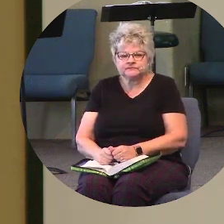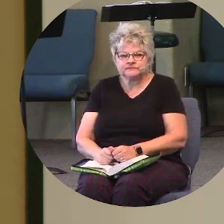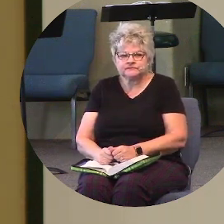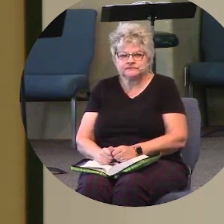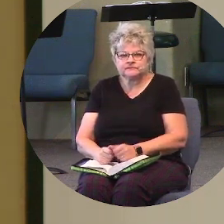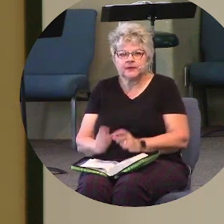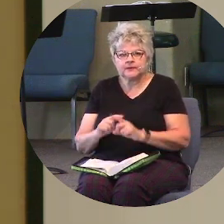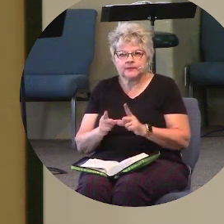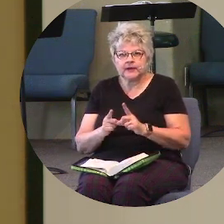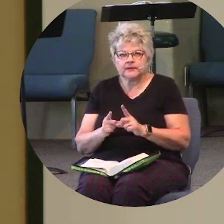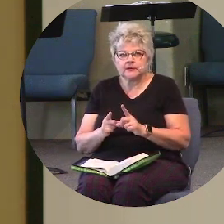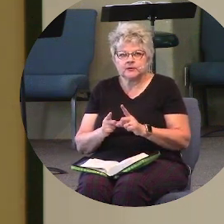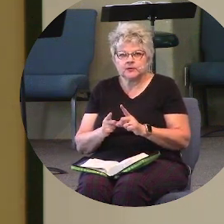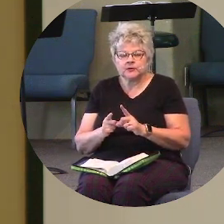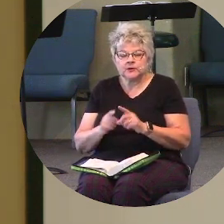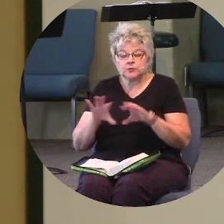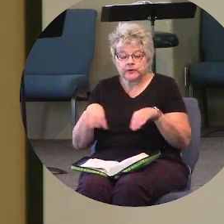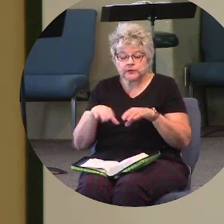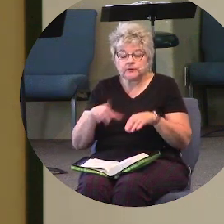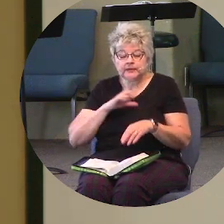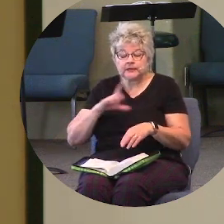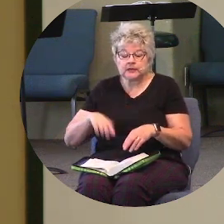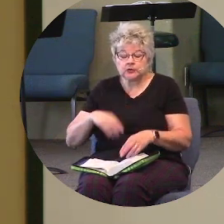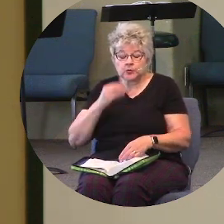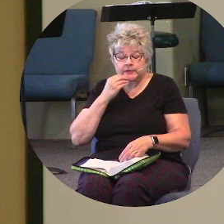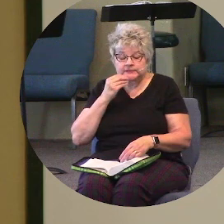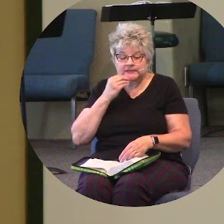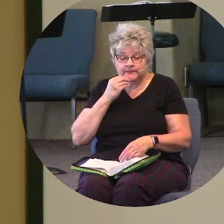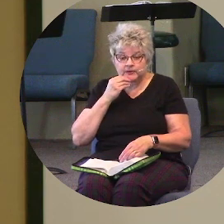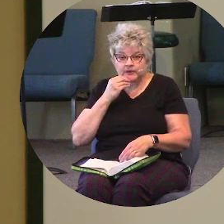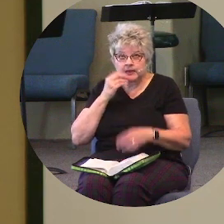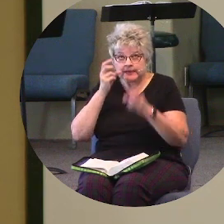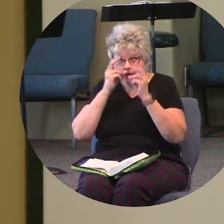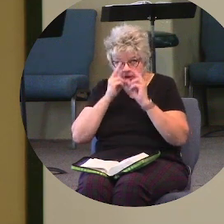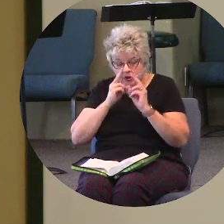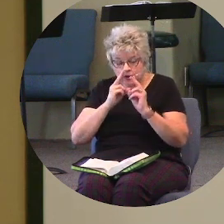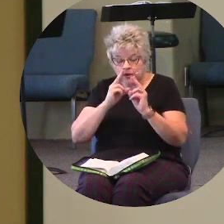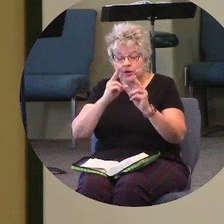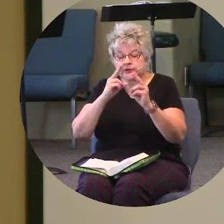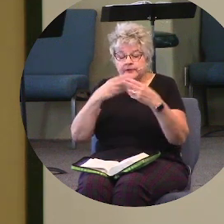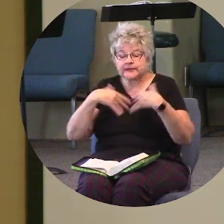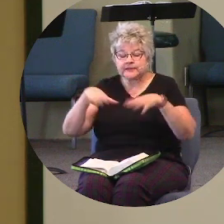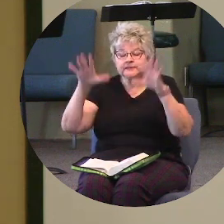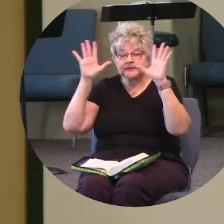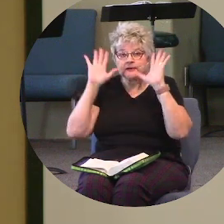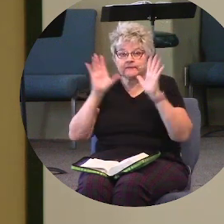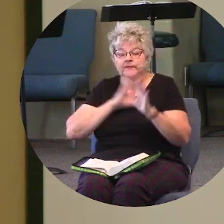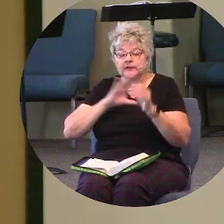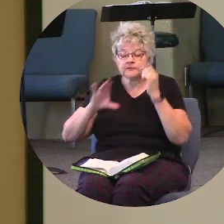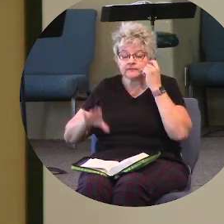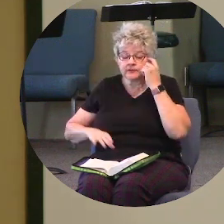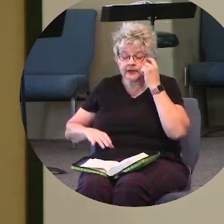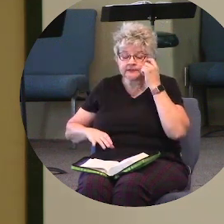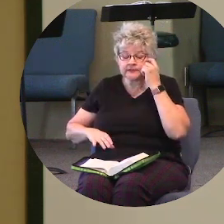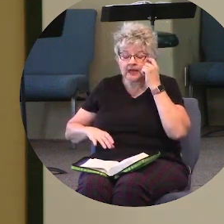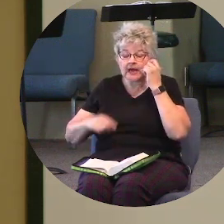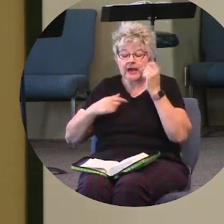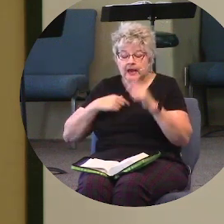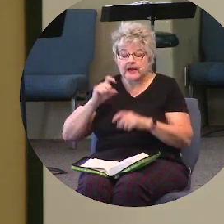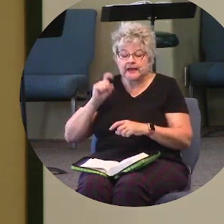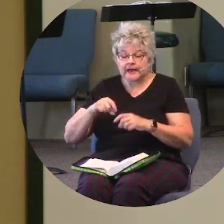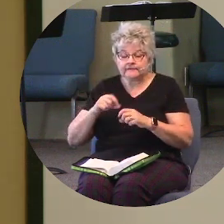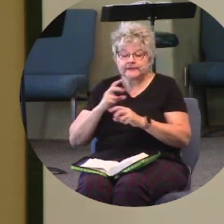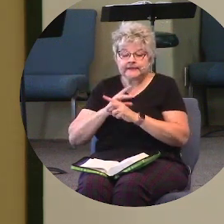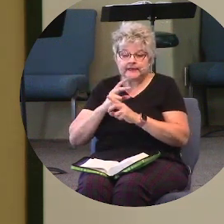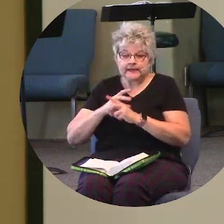But when it comes to observing the Lord's Supper, when it comes to honoring the sacrifice of Christ, I have to take care